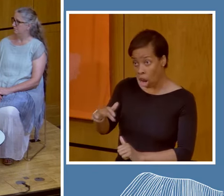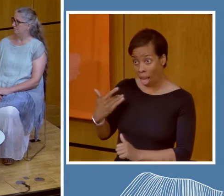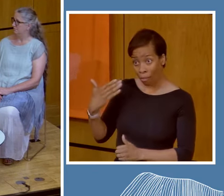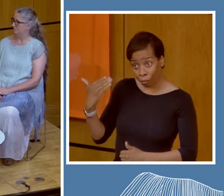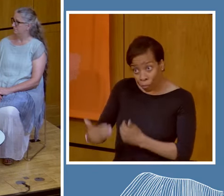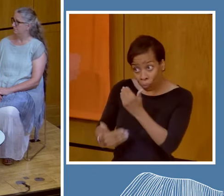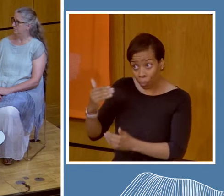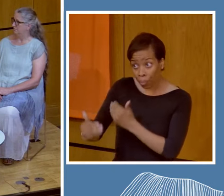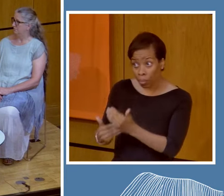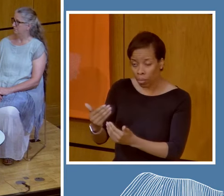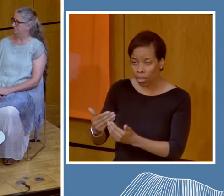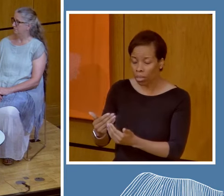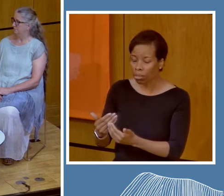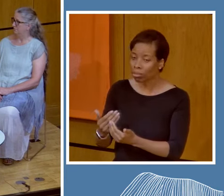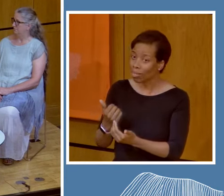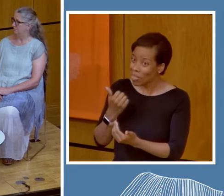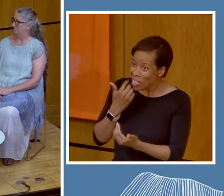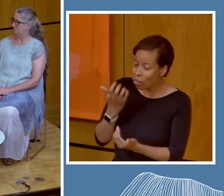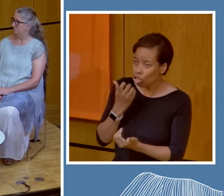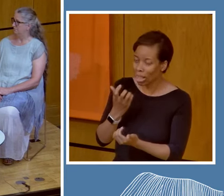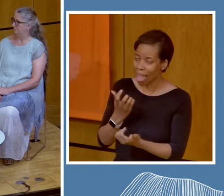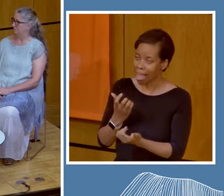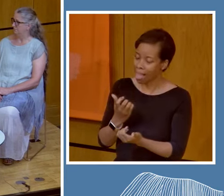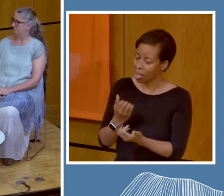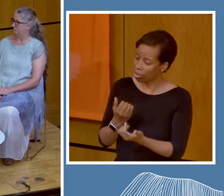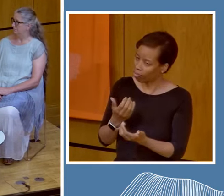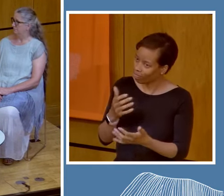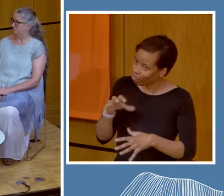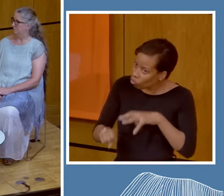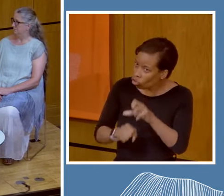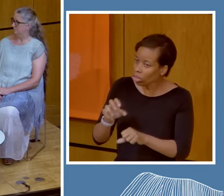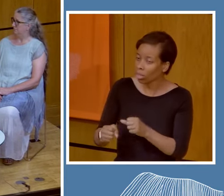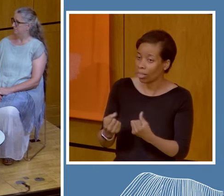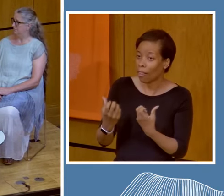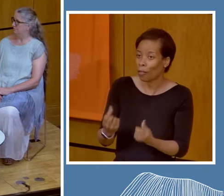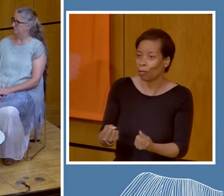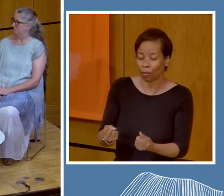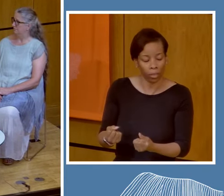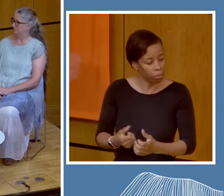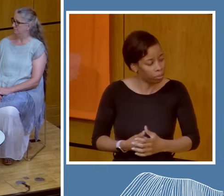there, who's faced with these issues on a day-to-day basis. Merci.